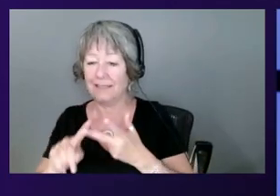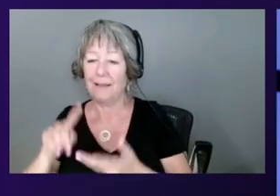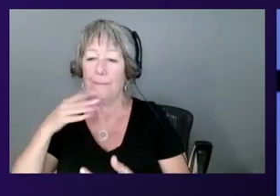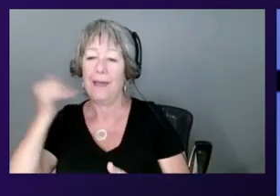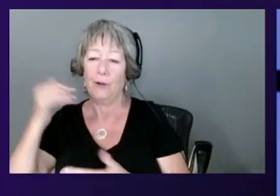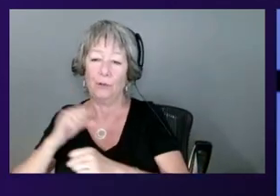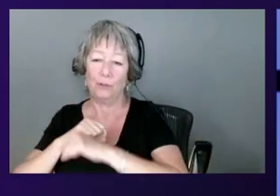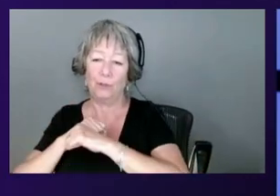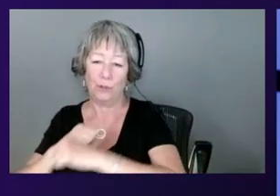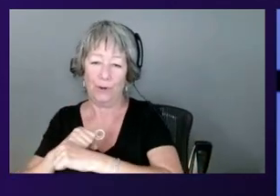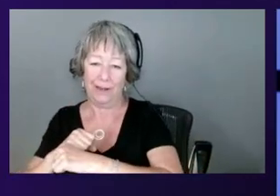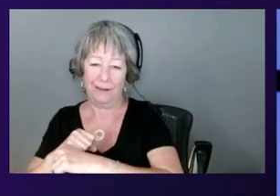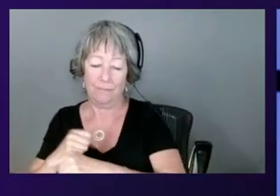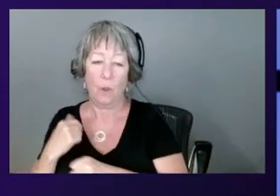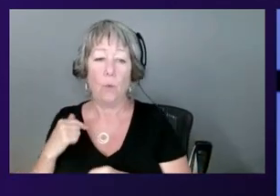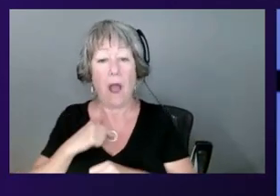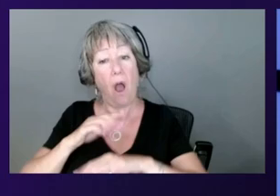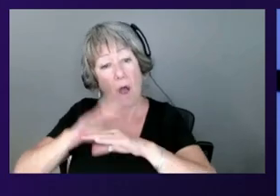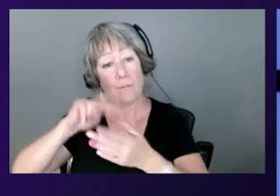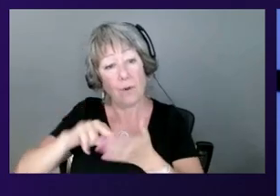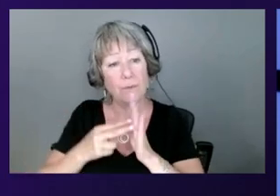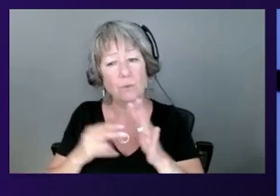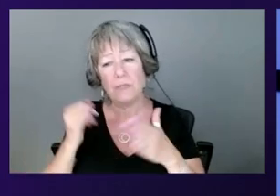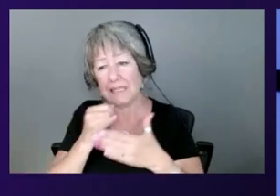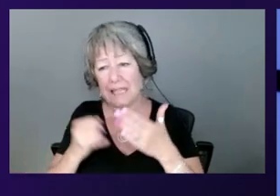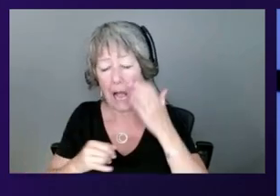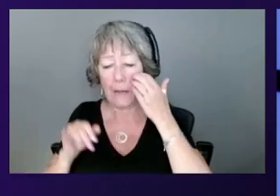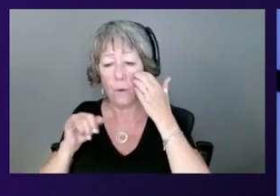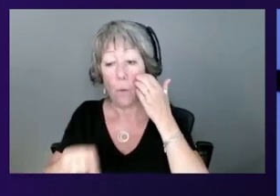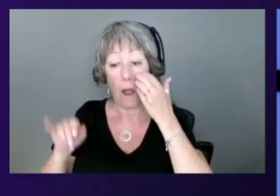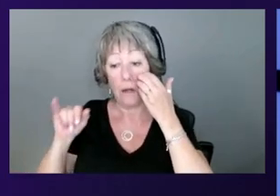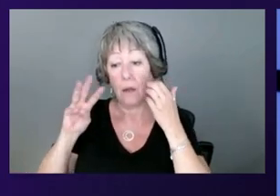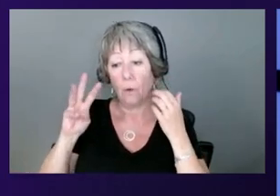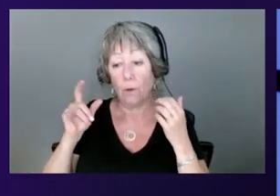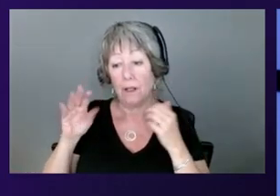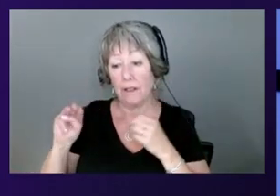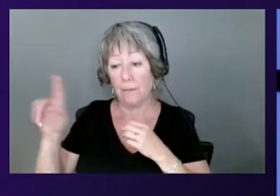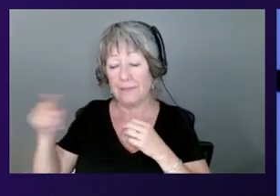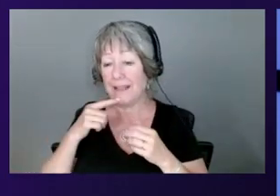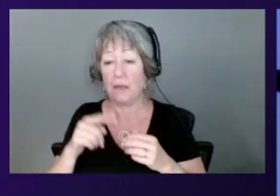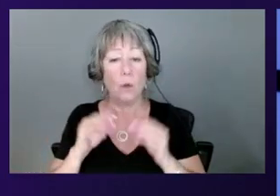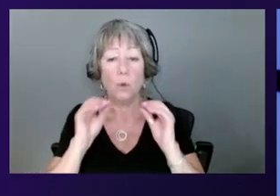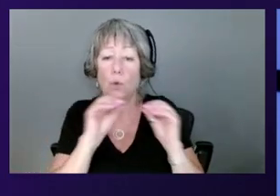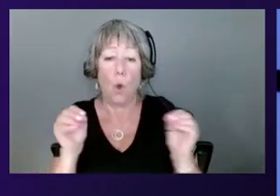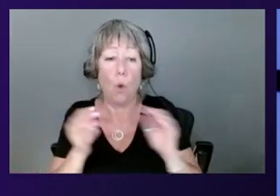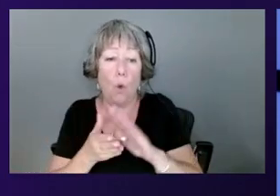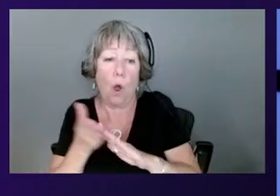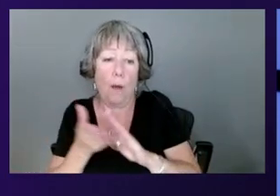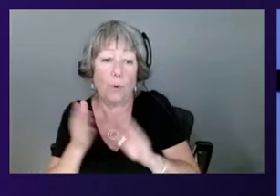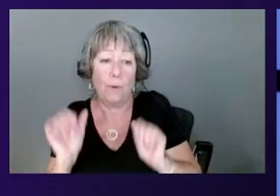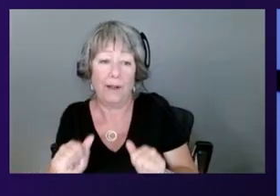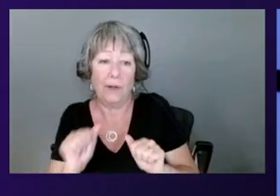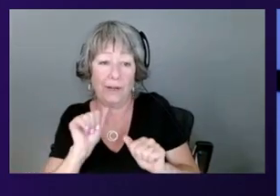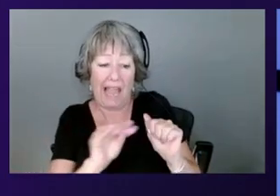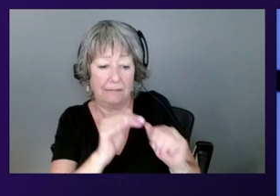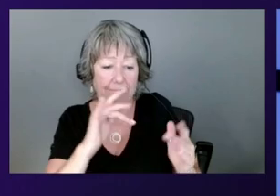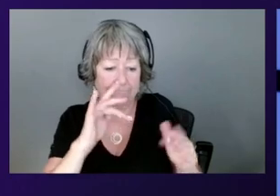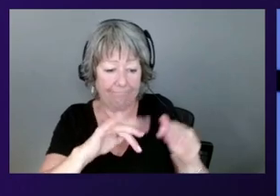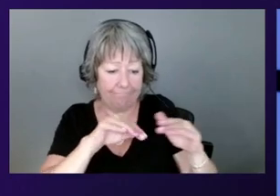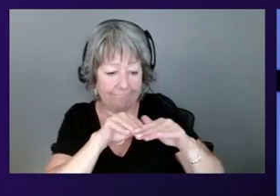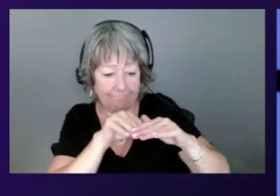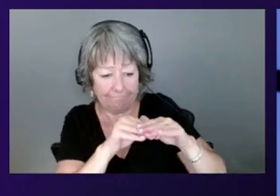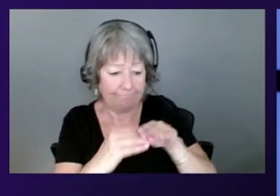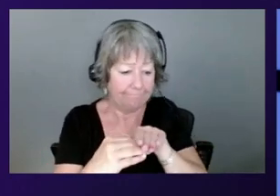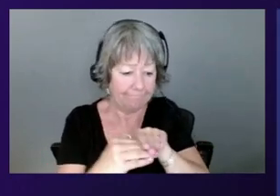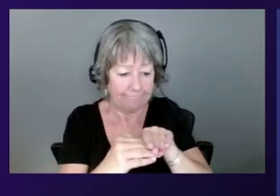intentional in our design of the Nitro system. You heard from William, there is no operator access. What that means is there is no mechanism today for any